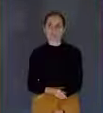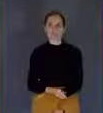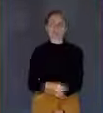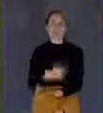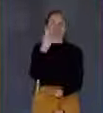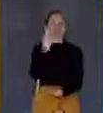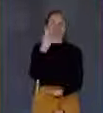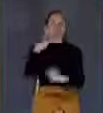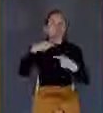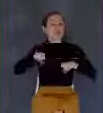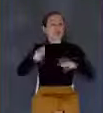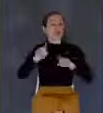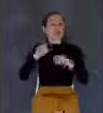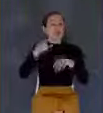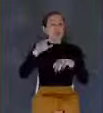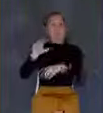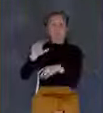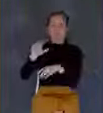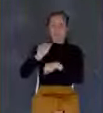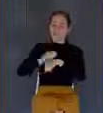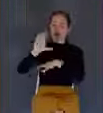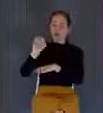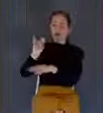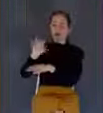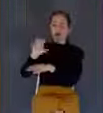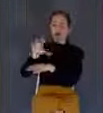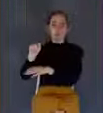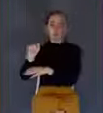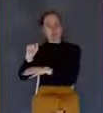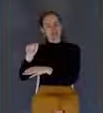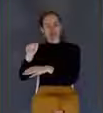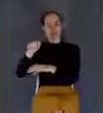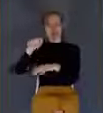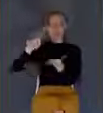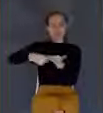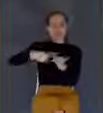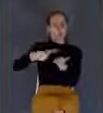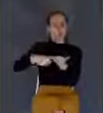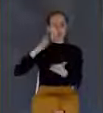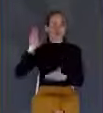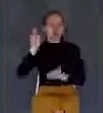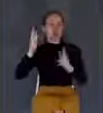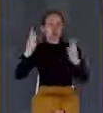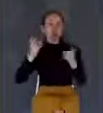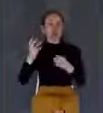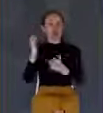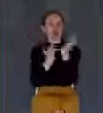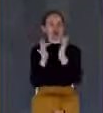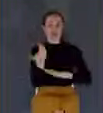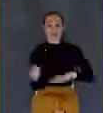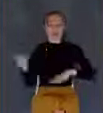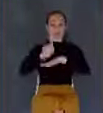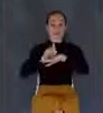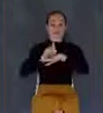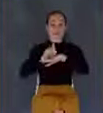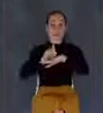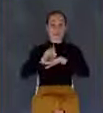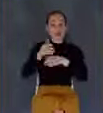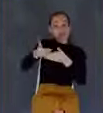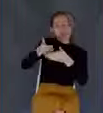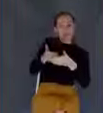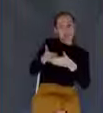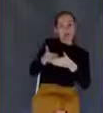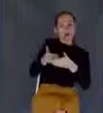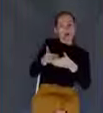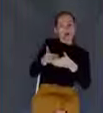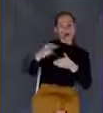life, the Passion Week. You remember on Sunday, he entered into Jerusalem. On Palm Sunday, he proclaimed himself the Messiah. On Monday, he